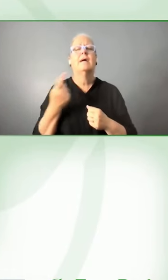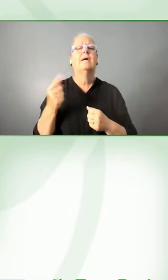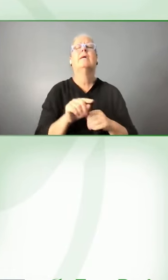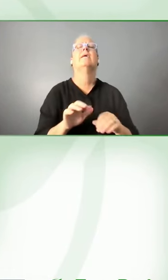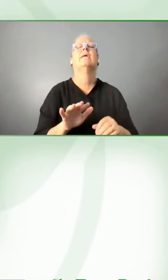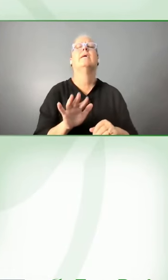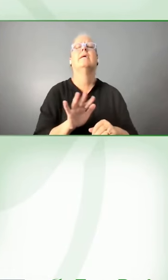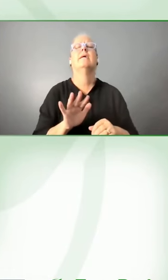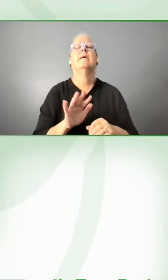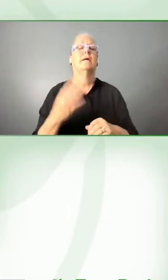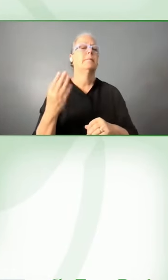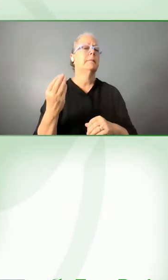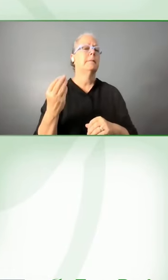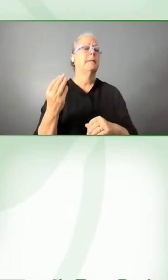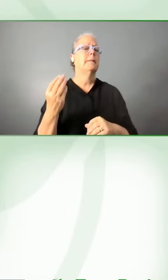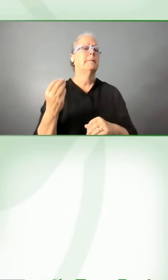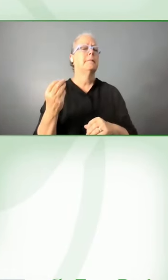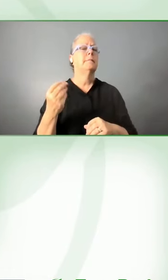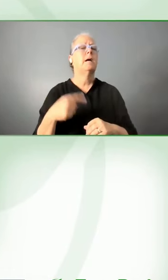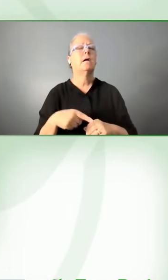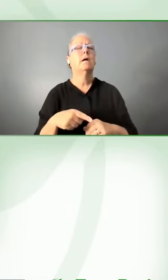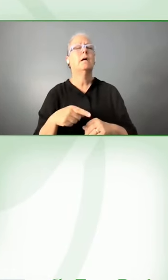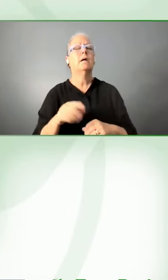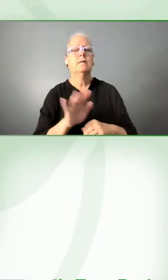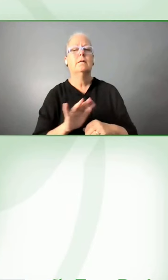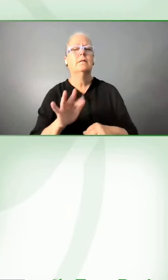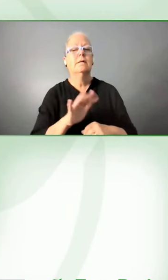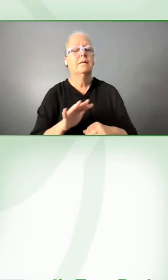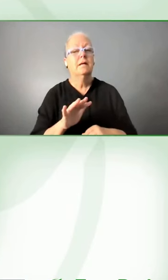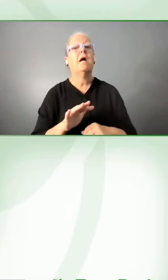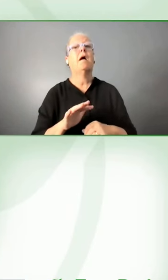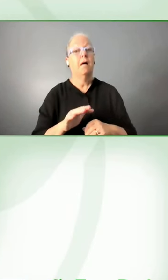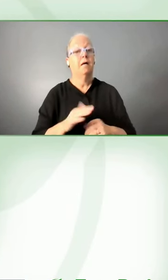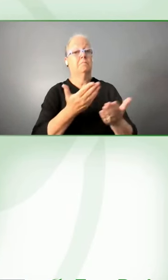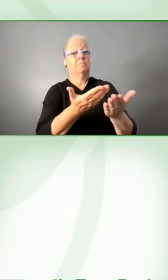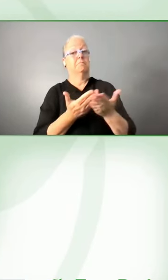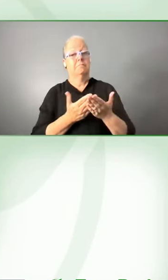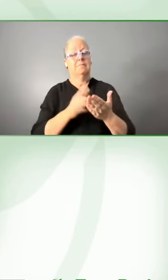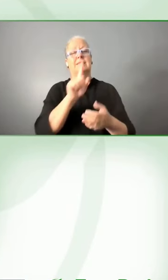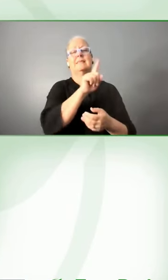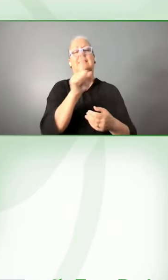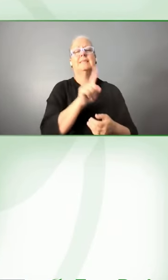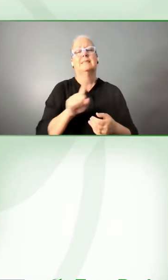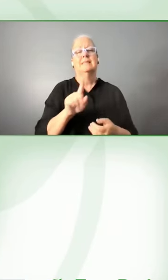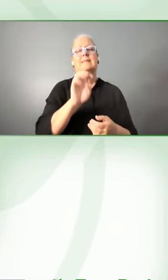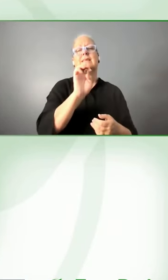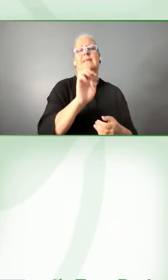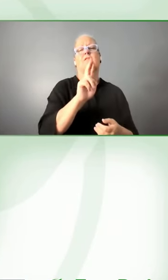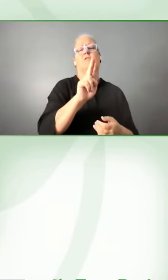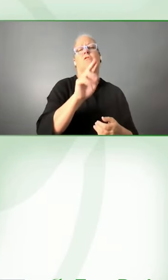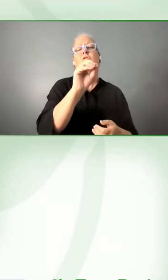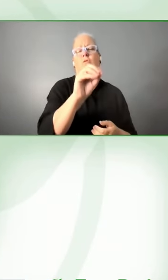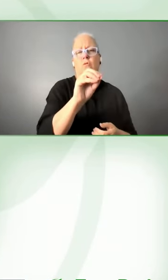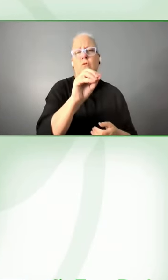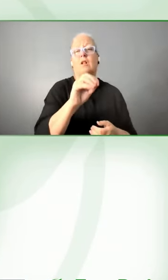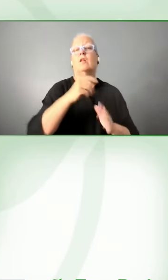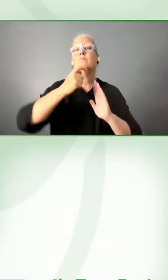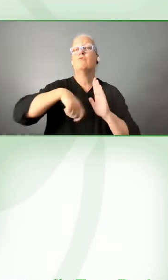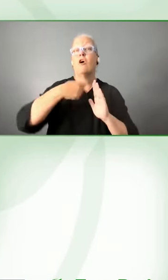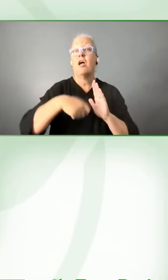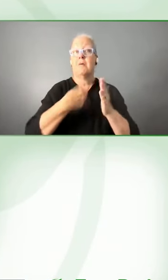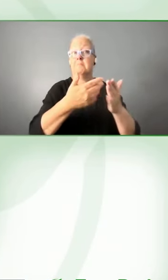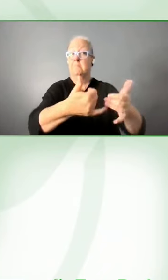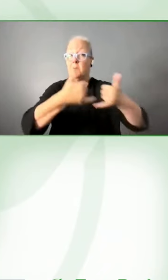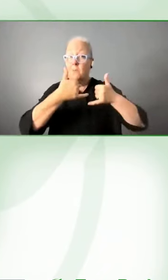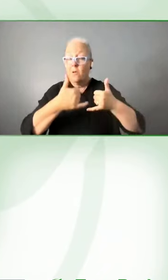were fortunate enough to win a zero project award for that and also our sign video service which enables digital access to